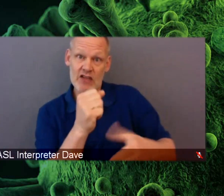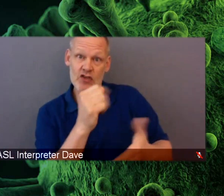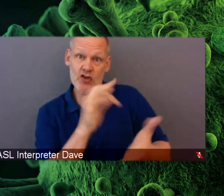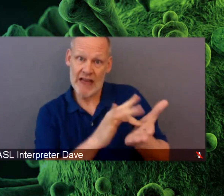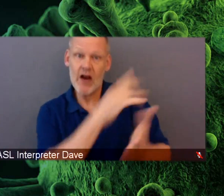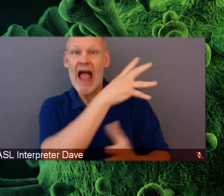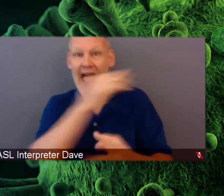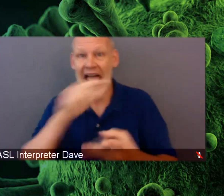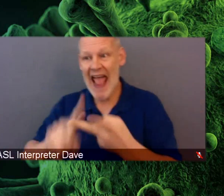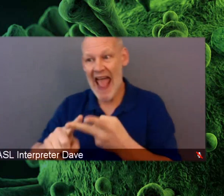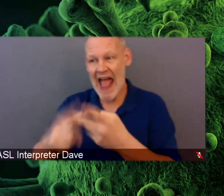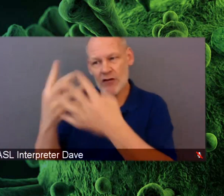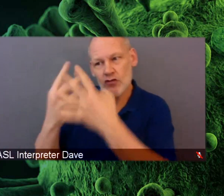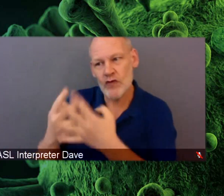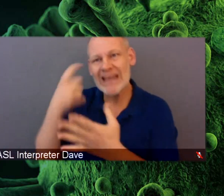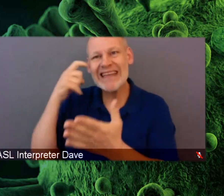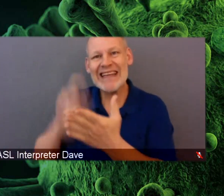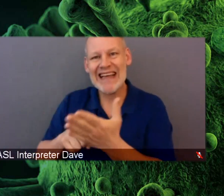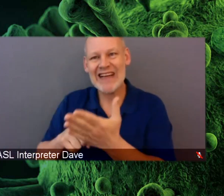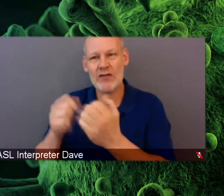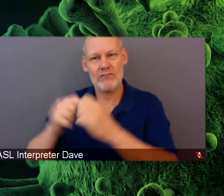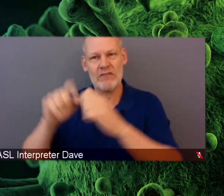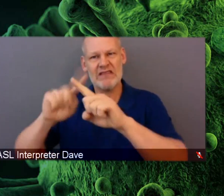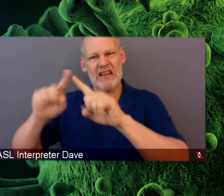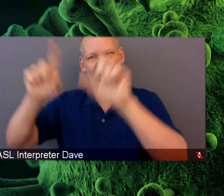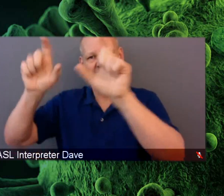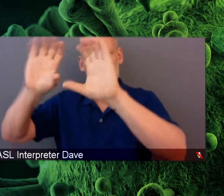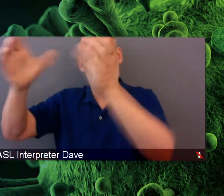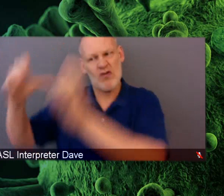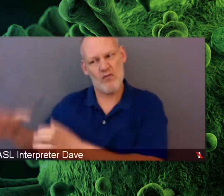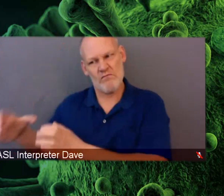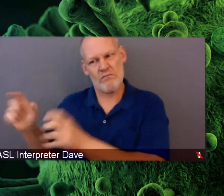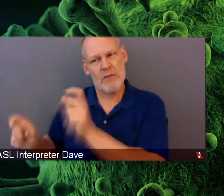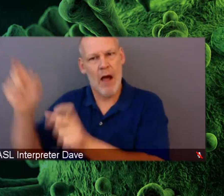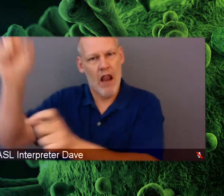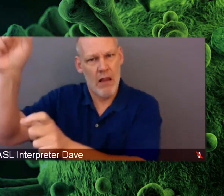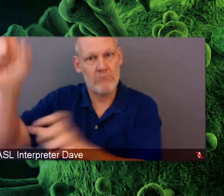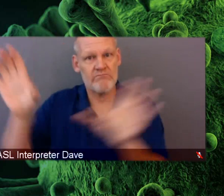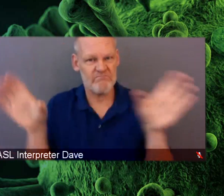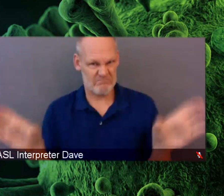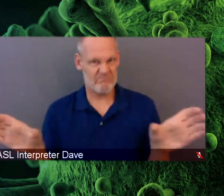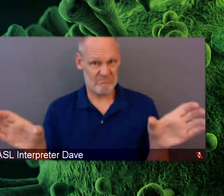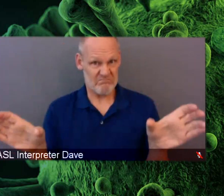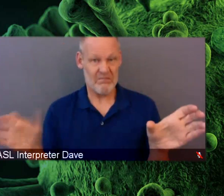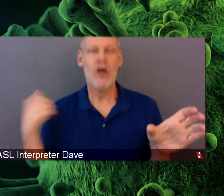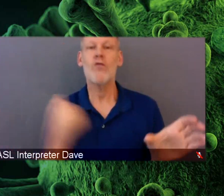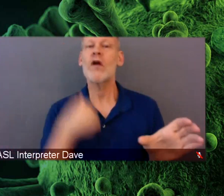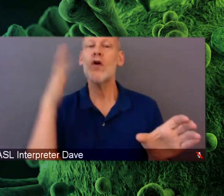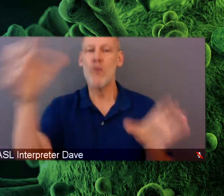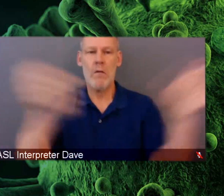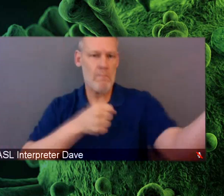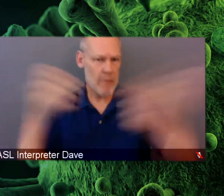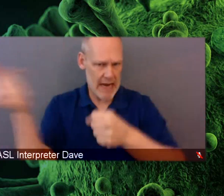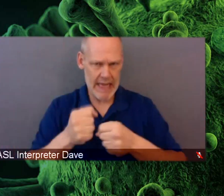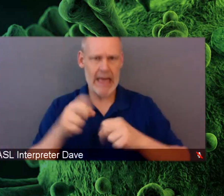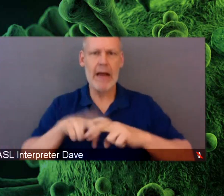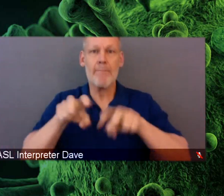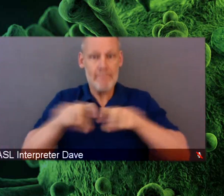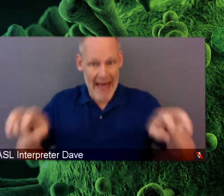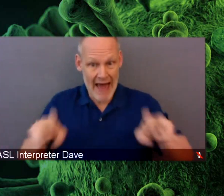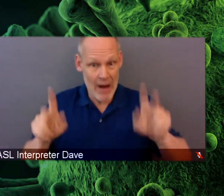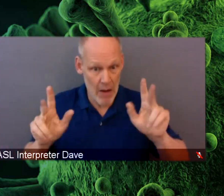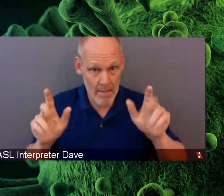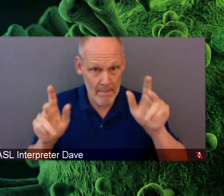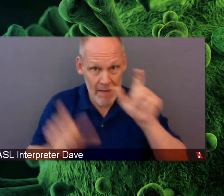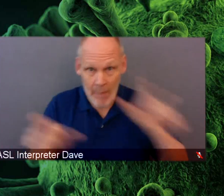population groups. And we'll talk about that today with some researchers who are working on the front lines of understanding cancer in this